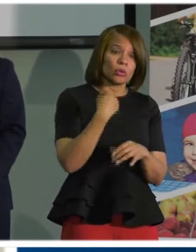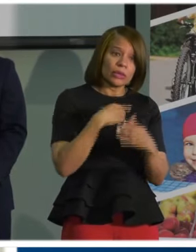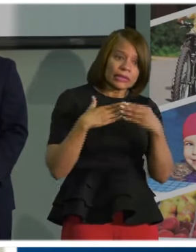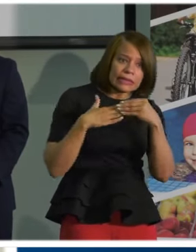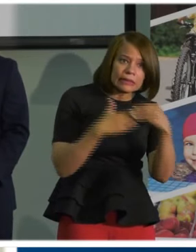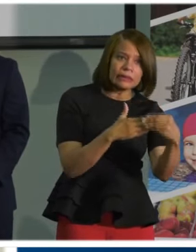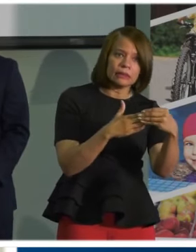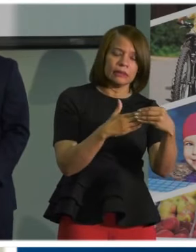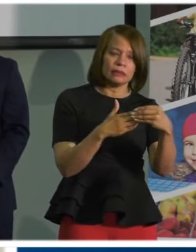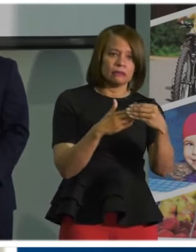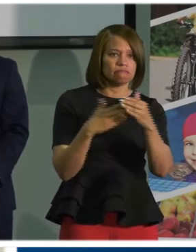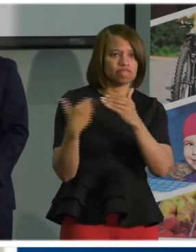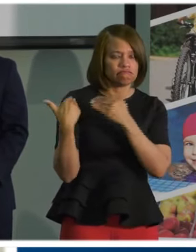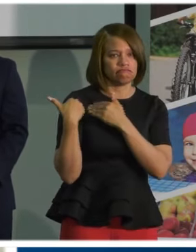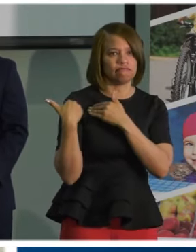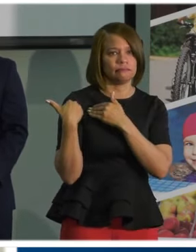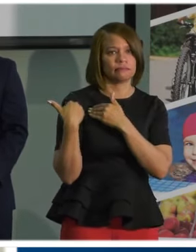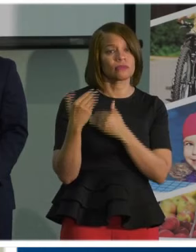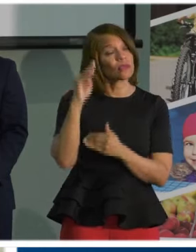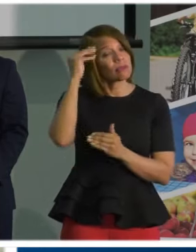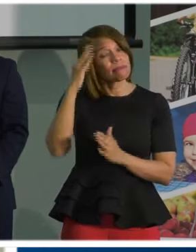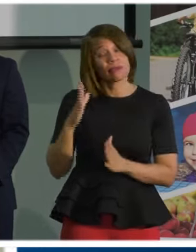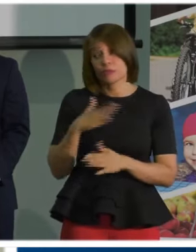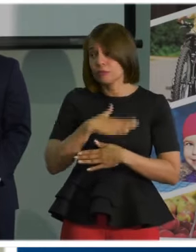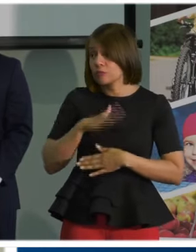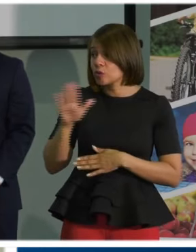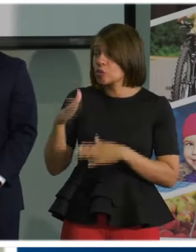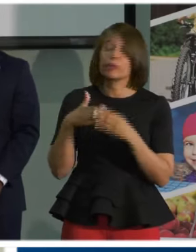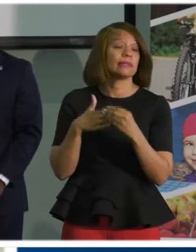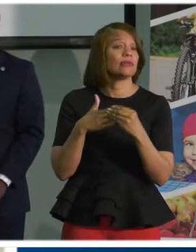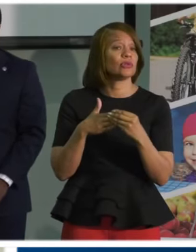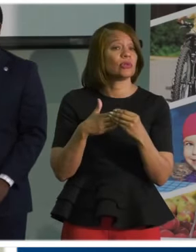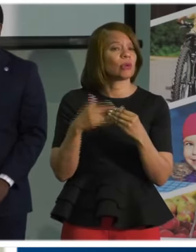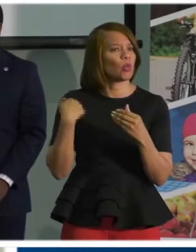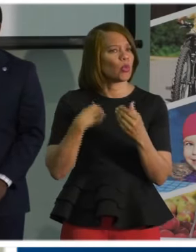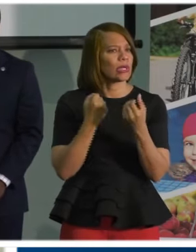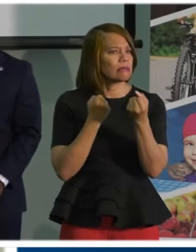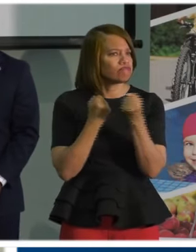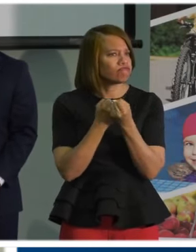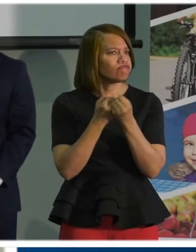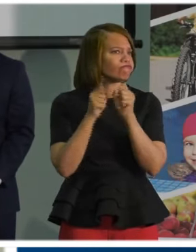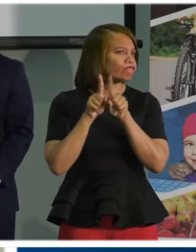responsibility. So, Mayor, we appreciate your leadership. We stand with you,